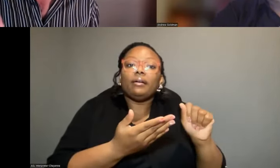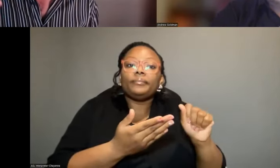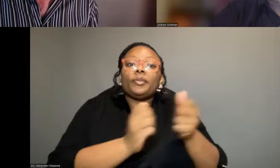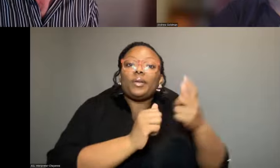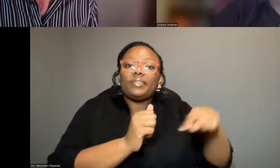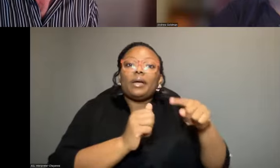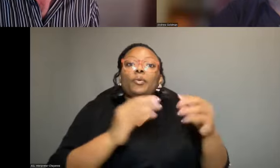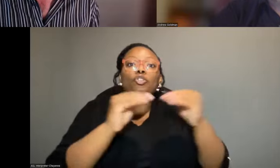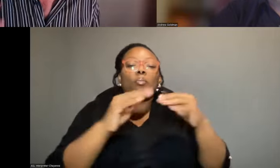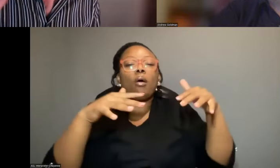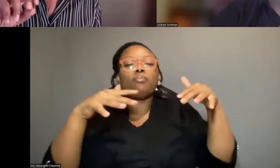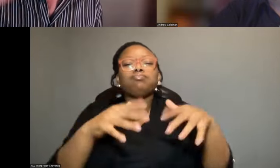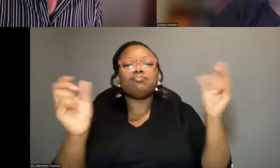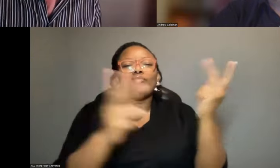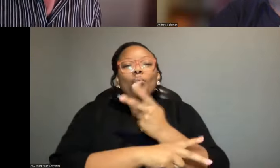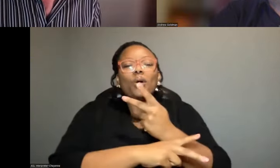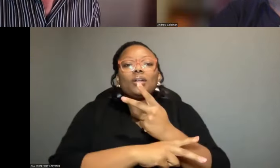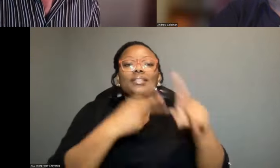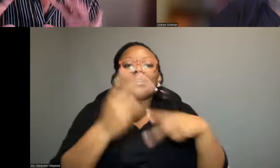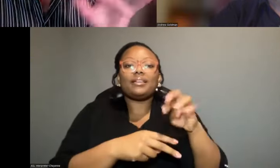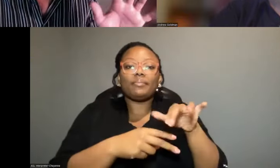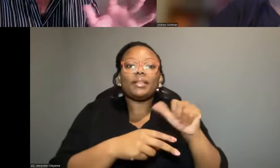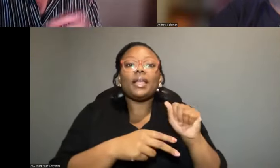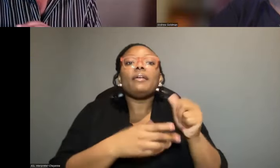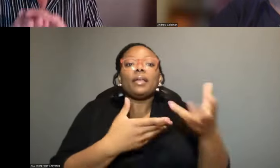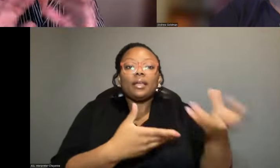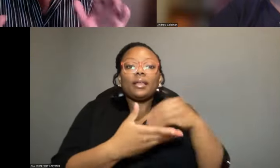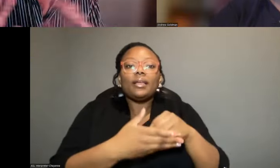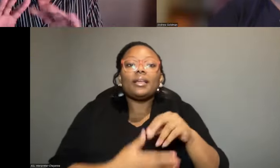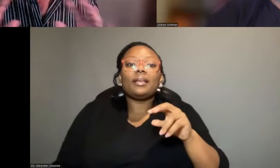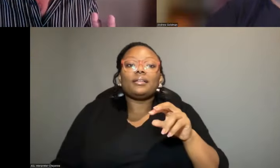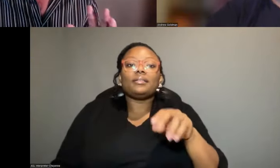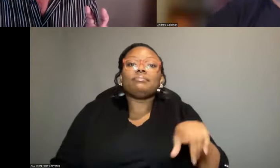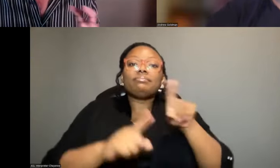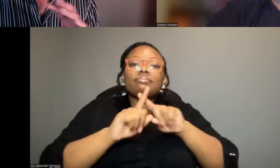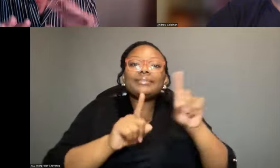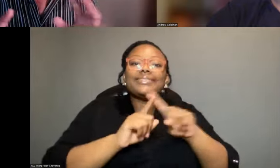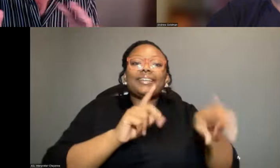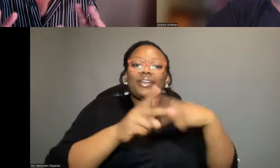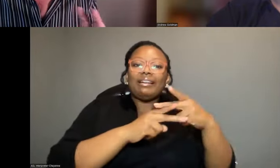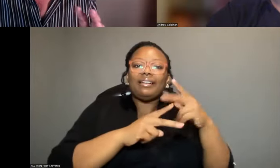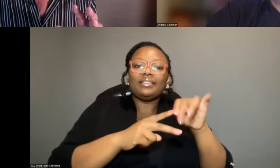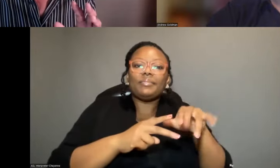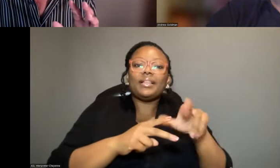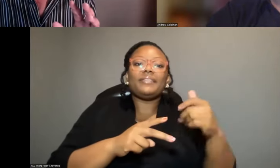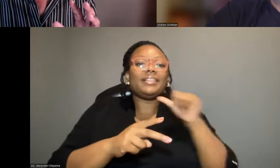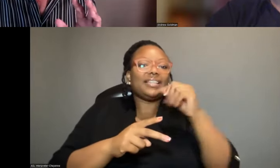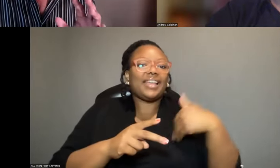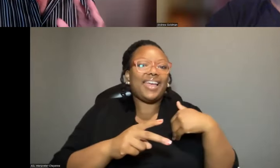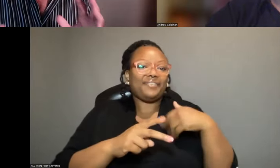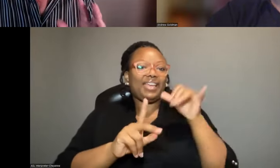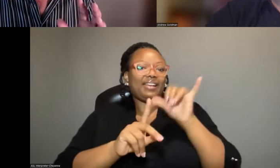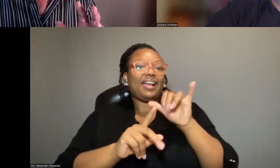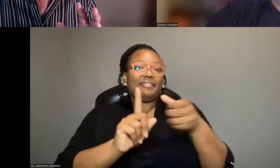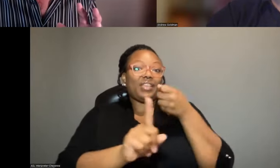more debilitating form of malaria and which can account for vivax and nolesii, the other forms of malaria. They tend not to have that kind of